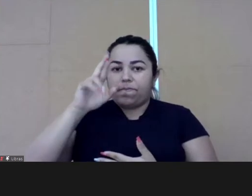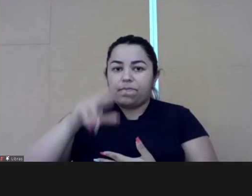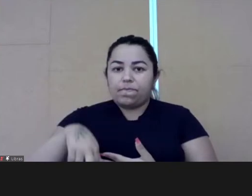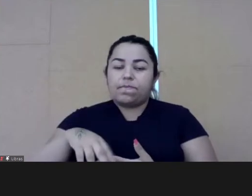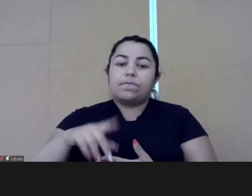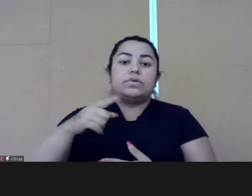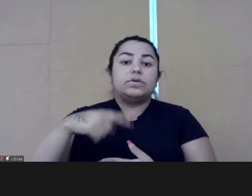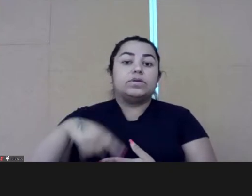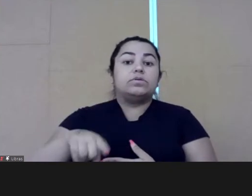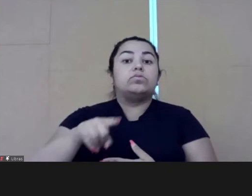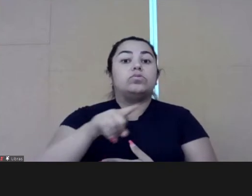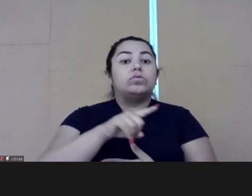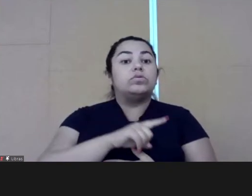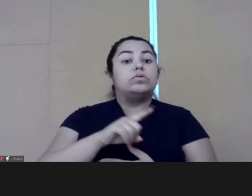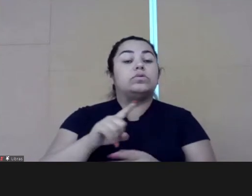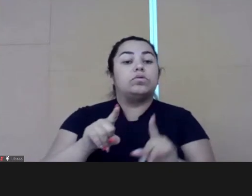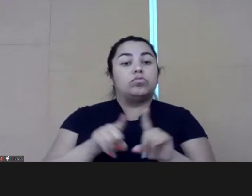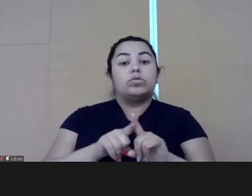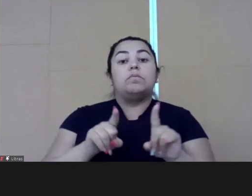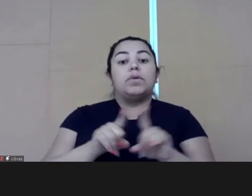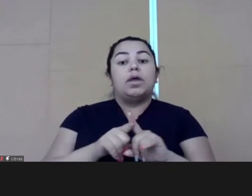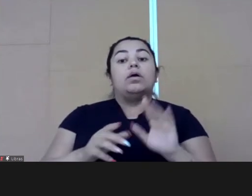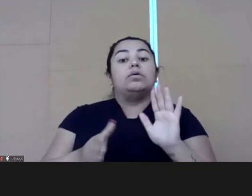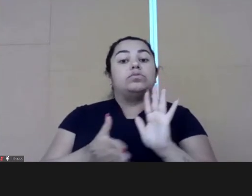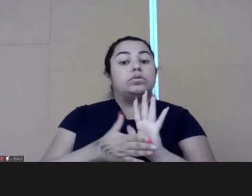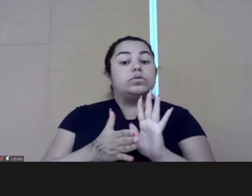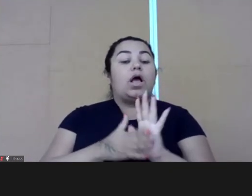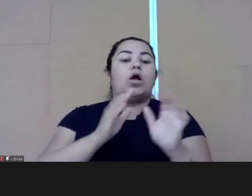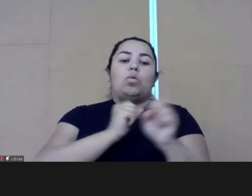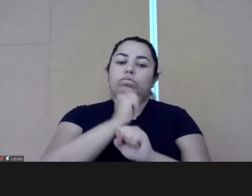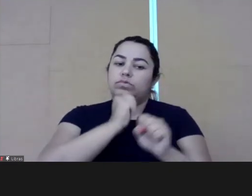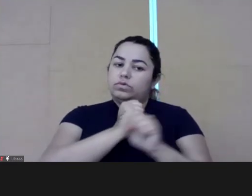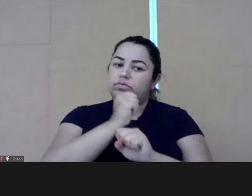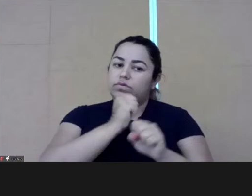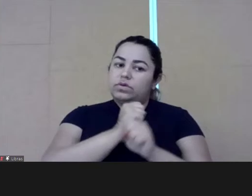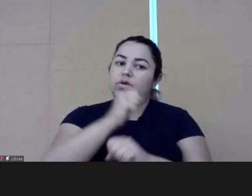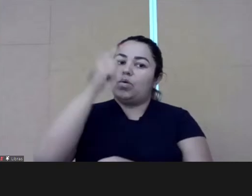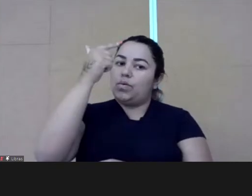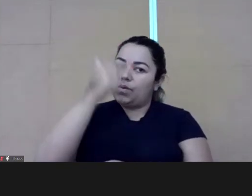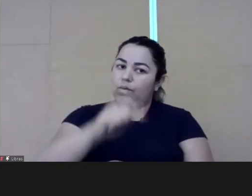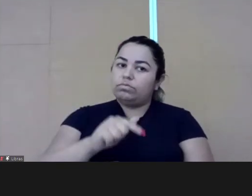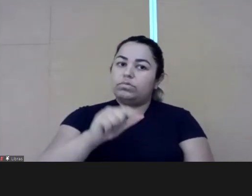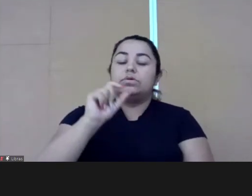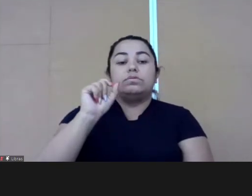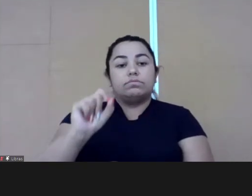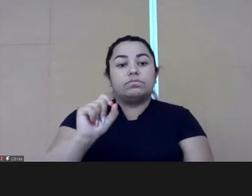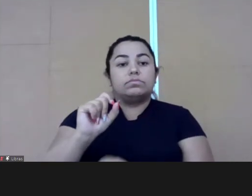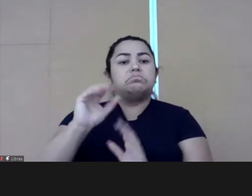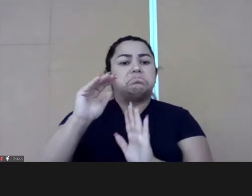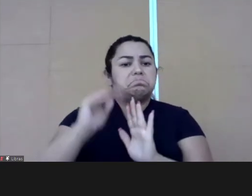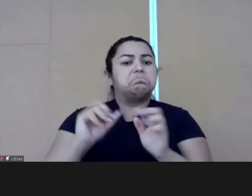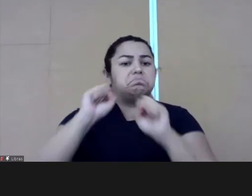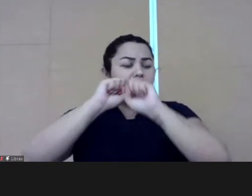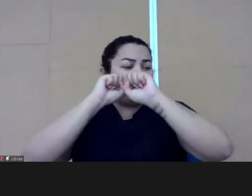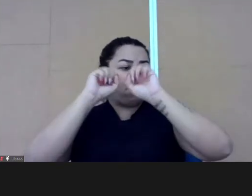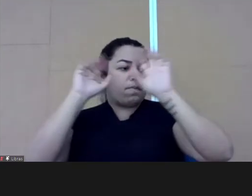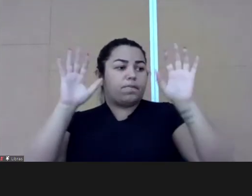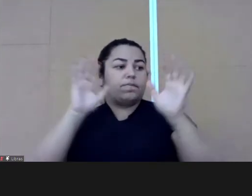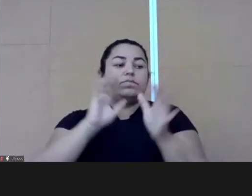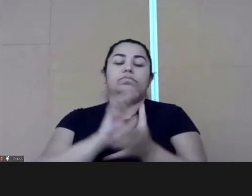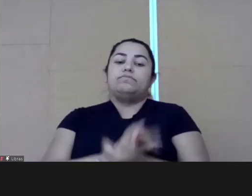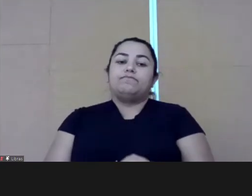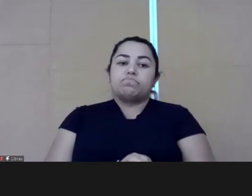first thing that we have to reflect. We put this in the document. And it was the basis to build this document.